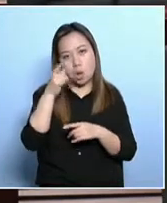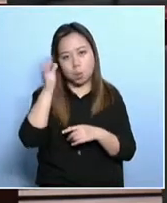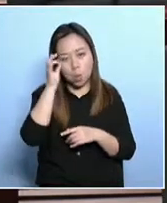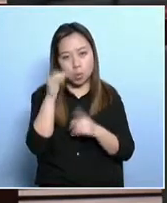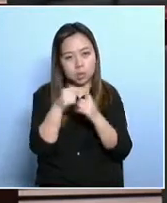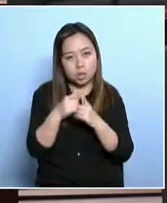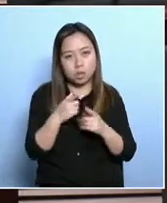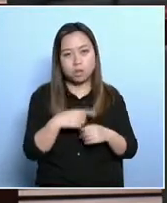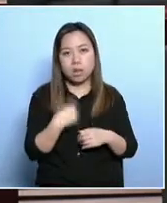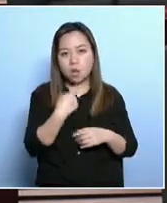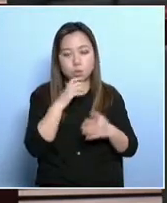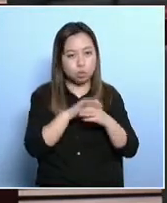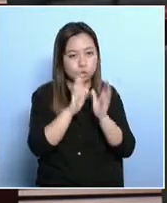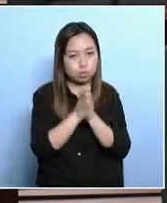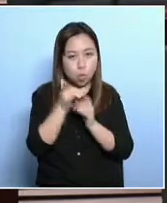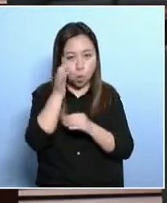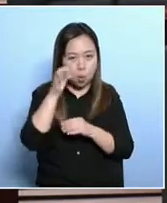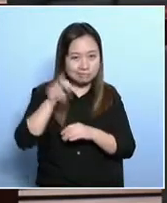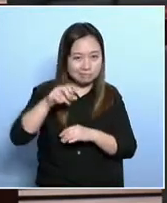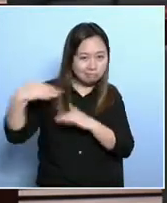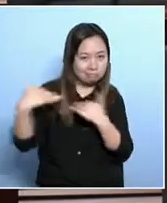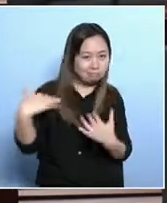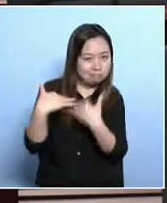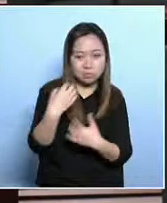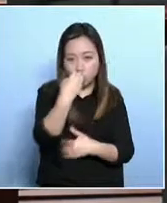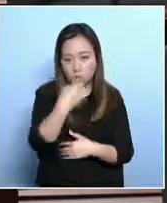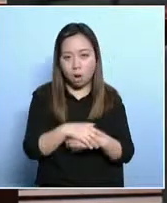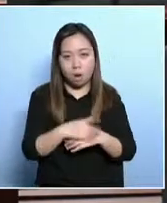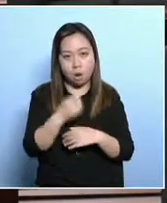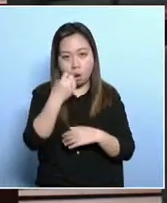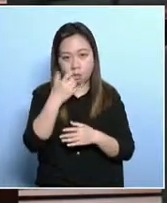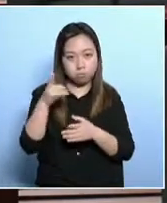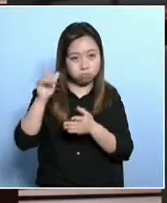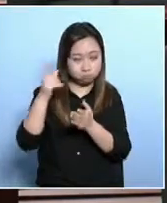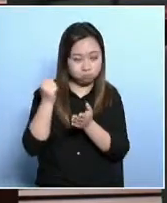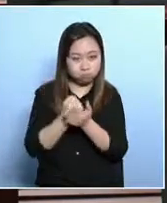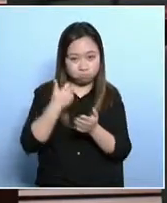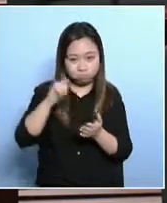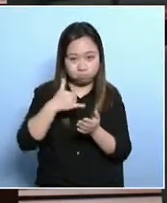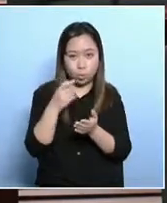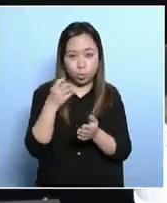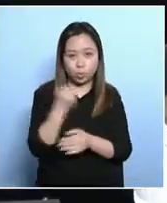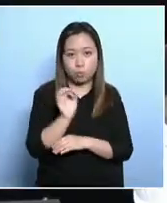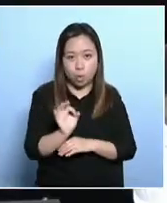trip, single visa permits.